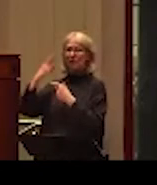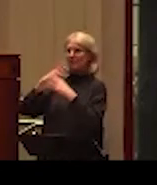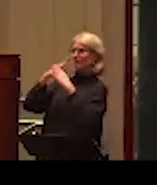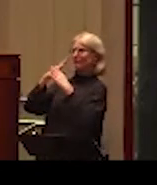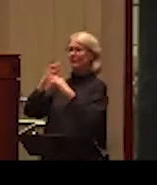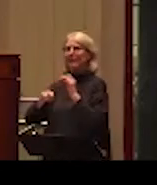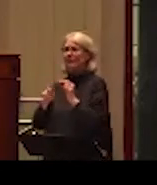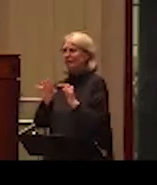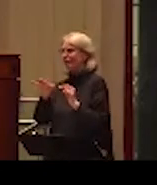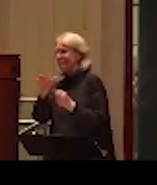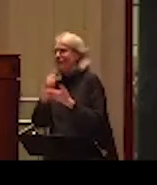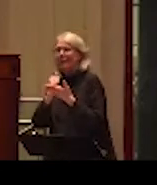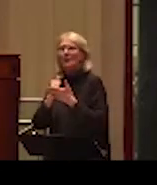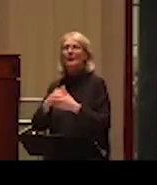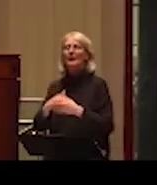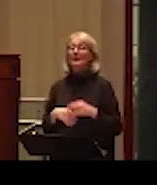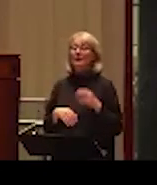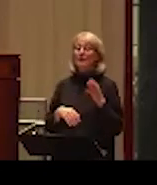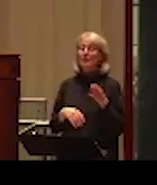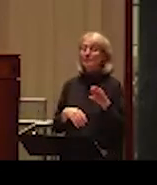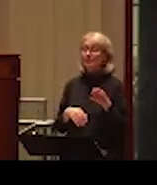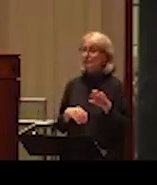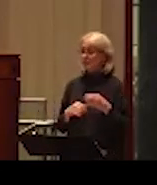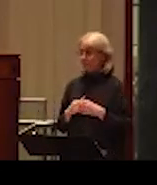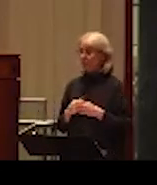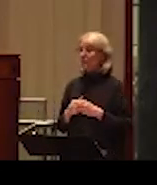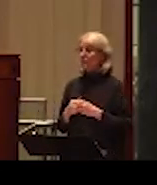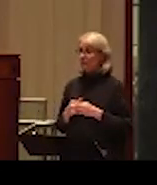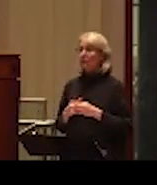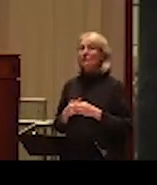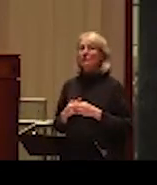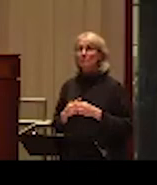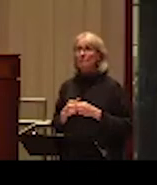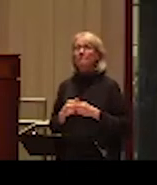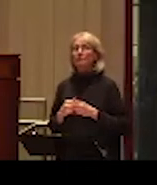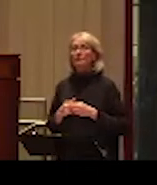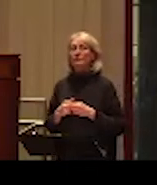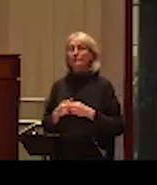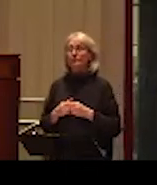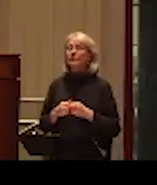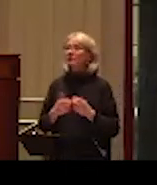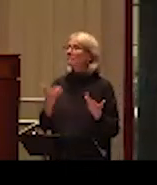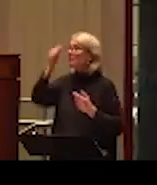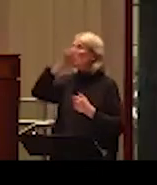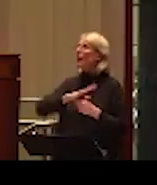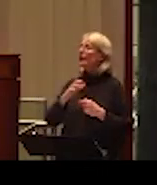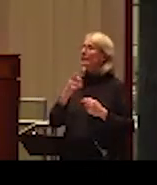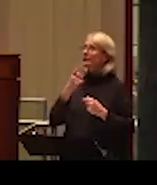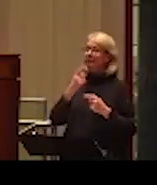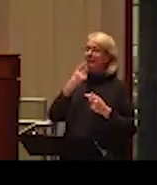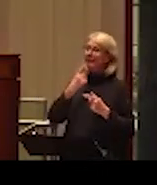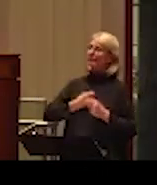many men experienced what we call being blind to the abuse. They wouldn't,